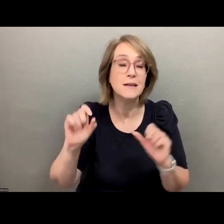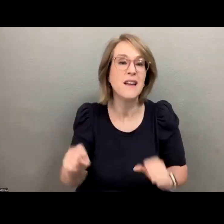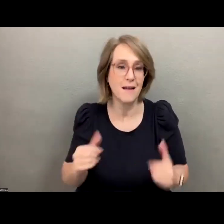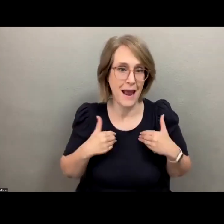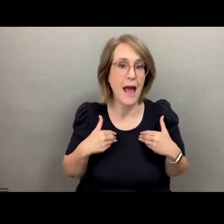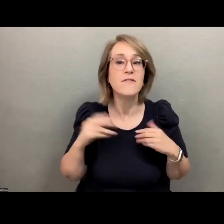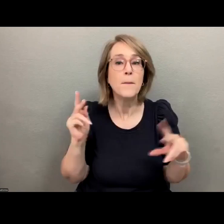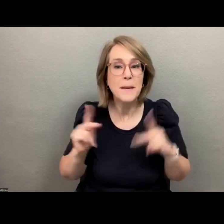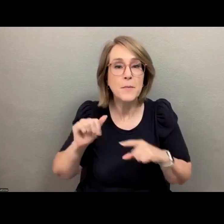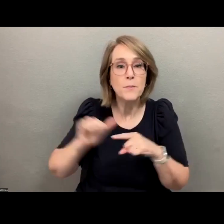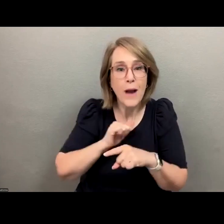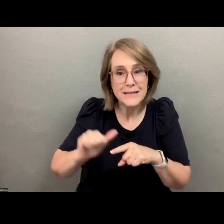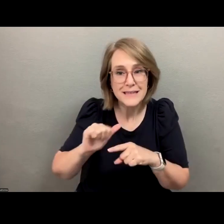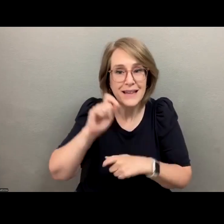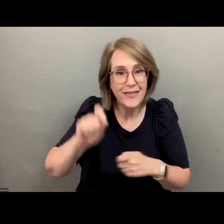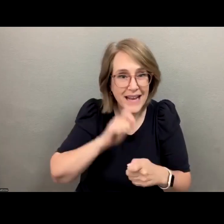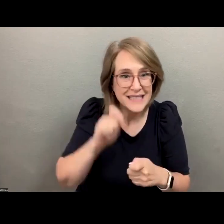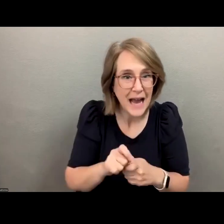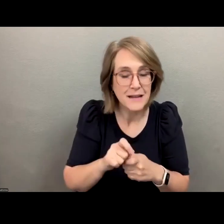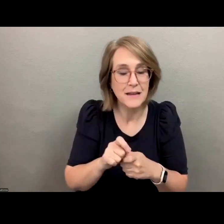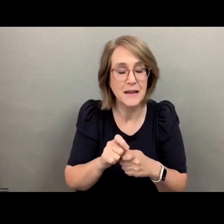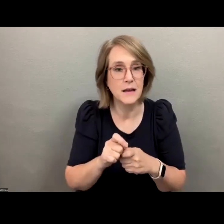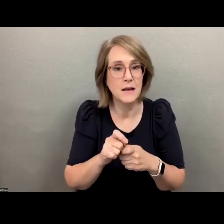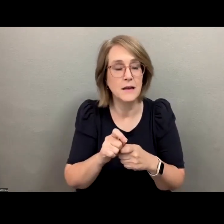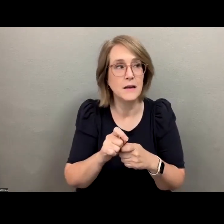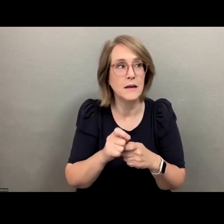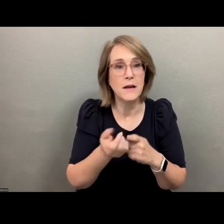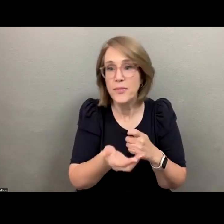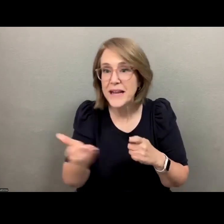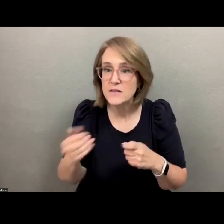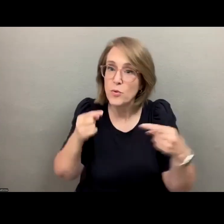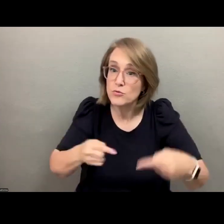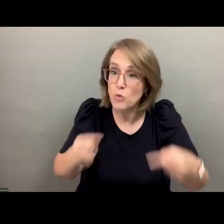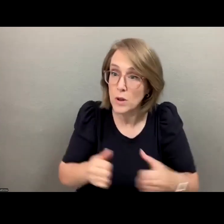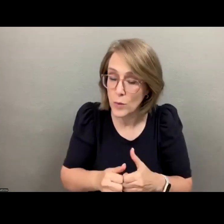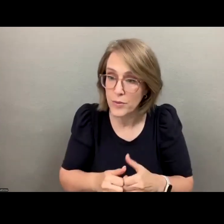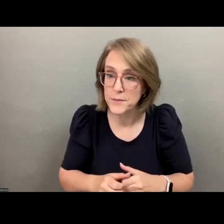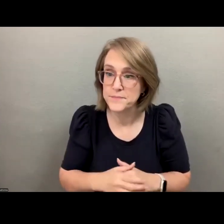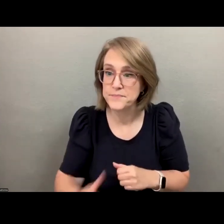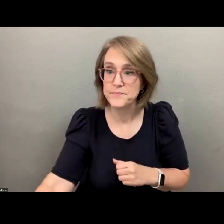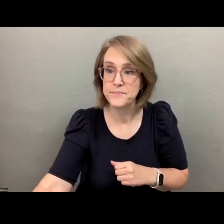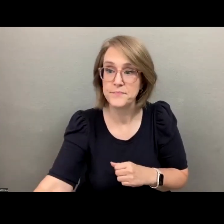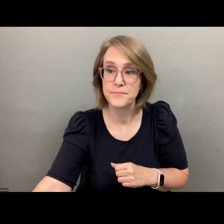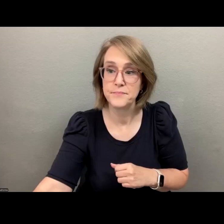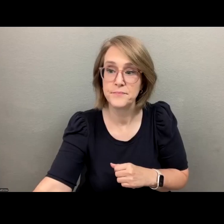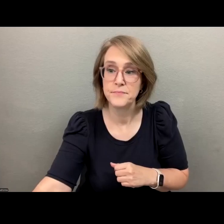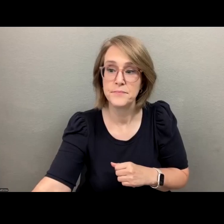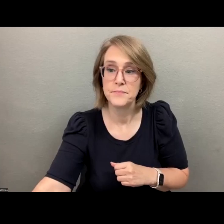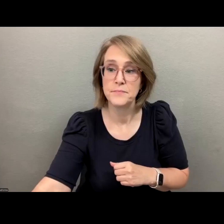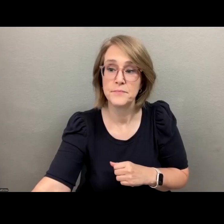practice exactly the specific things that they're struggling with. Another example of scaling